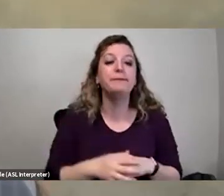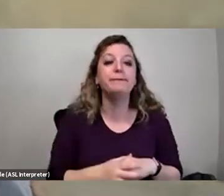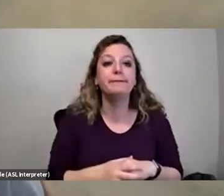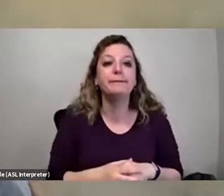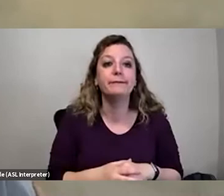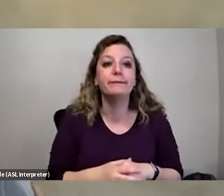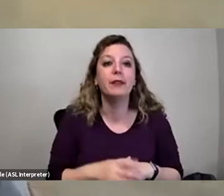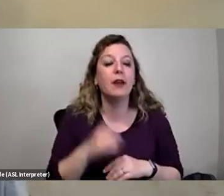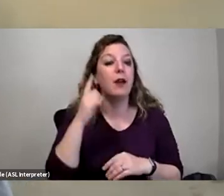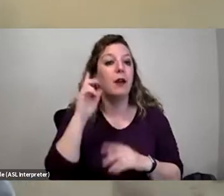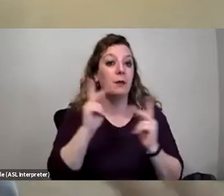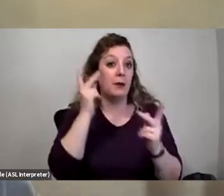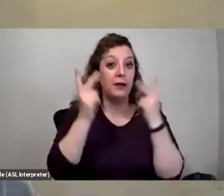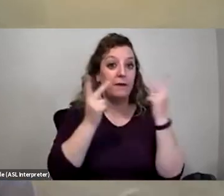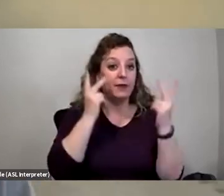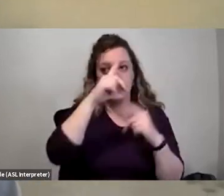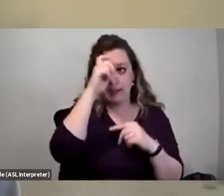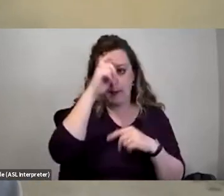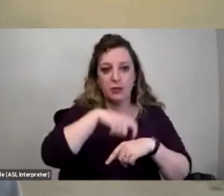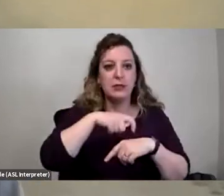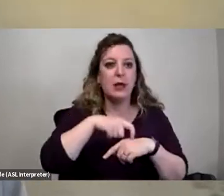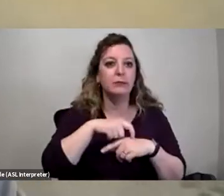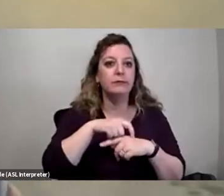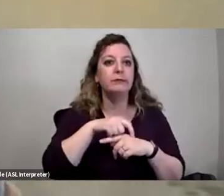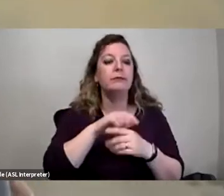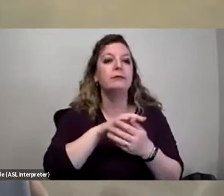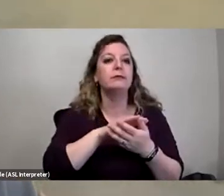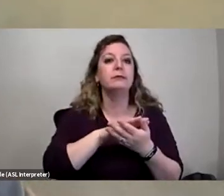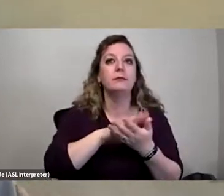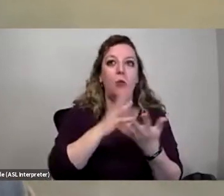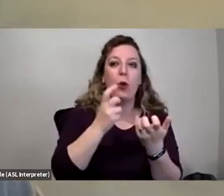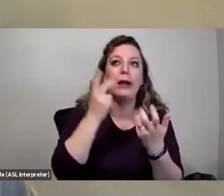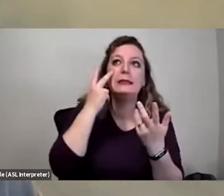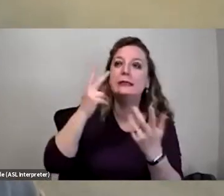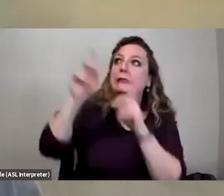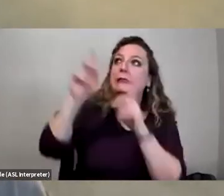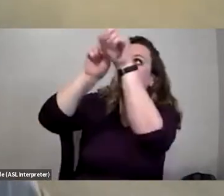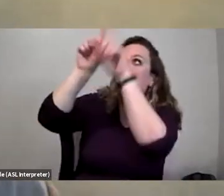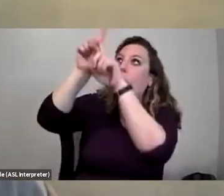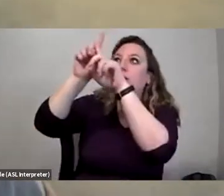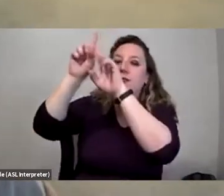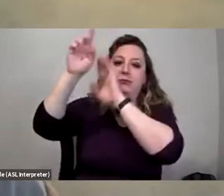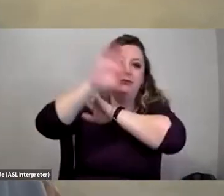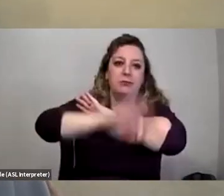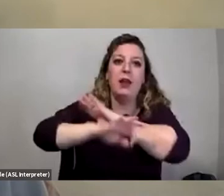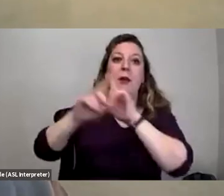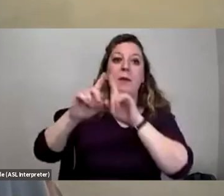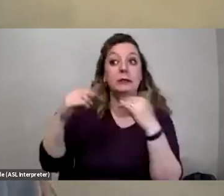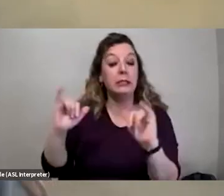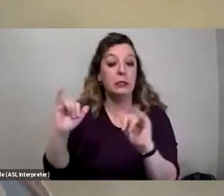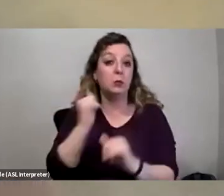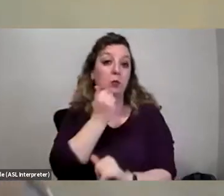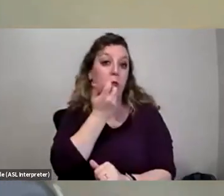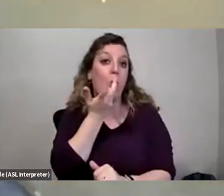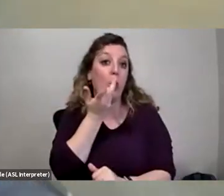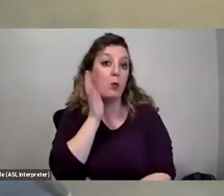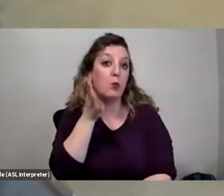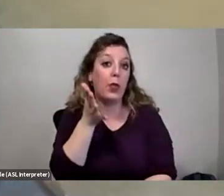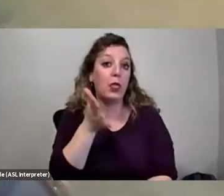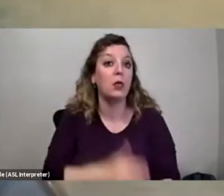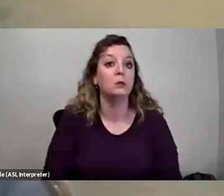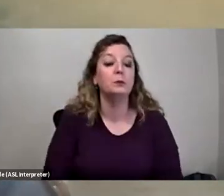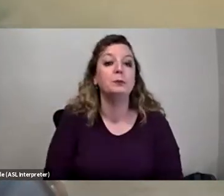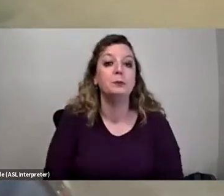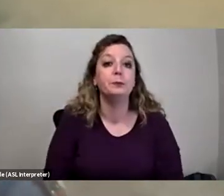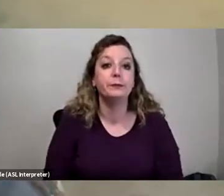So for people who are visiting the park in the summertime, you know, it's nice to stargaze after the sun has set, but you can expect it to stay quite, quite warm.